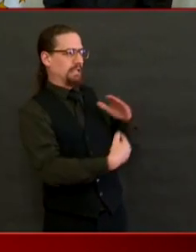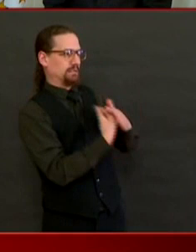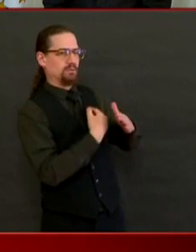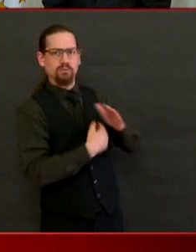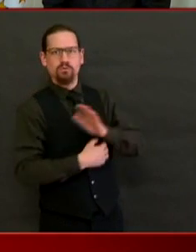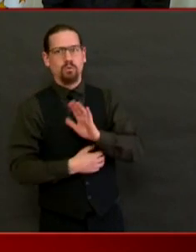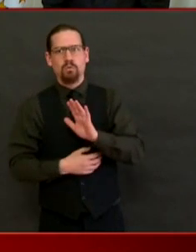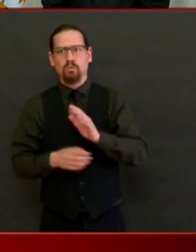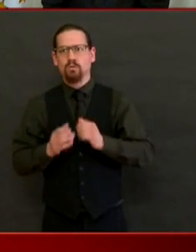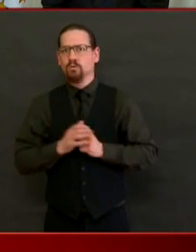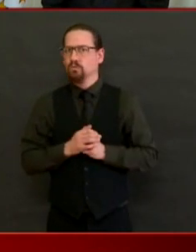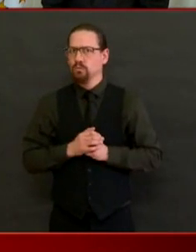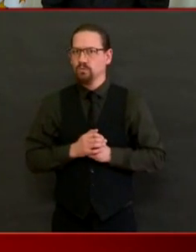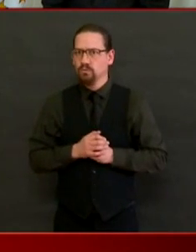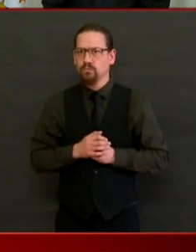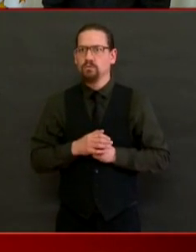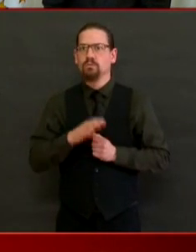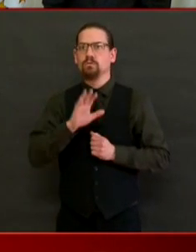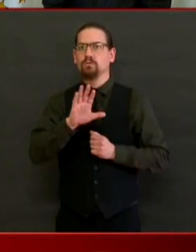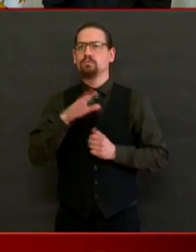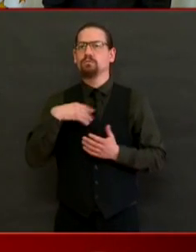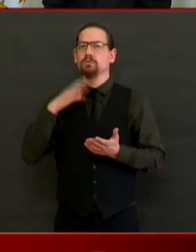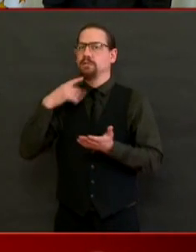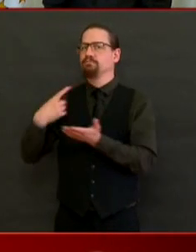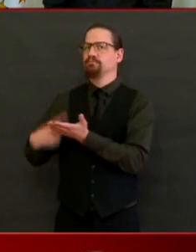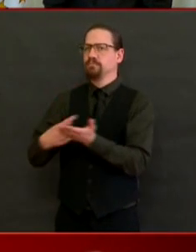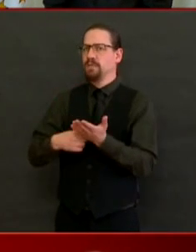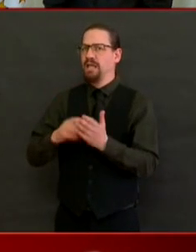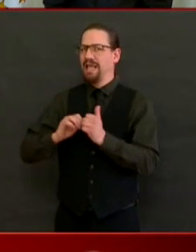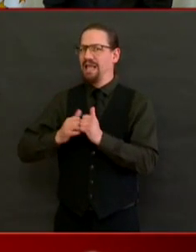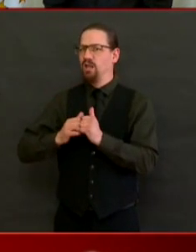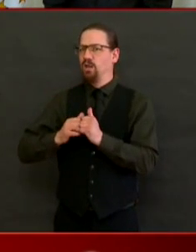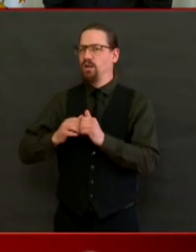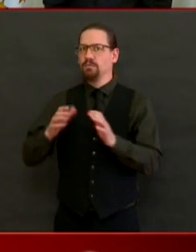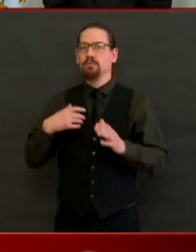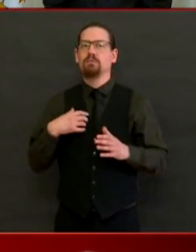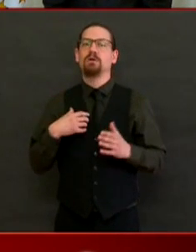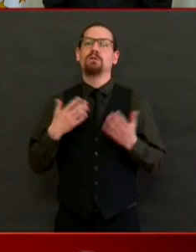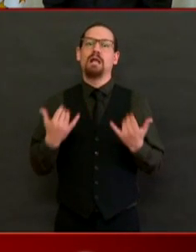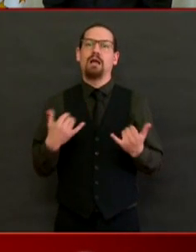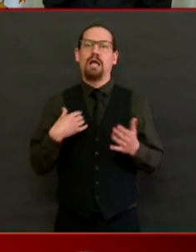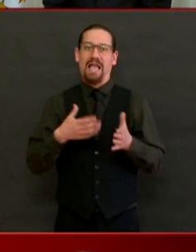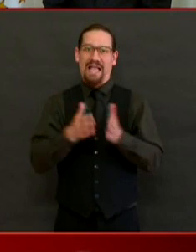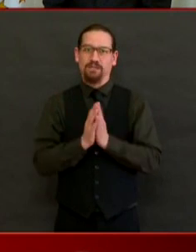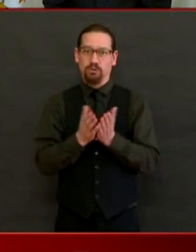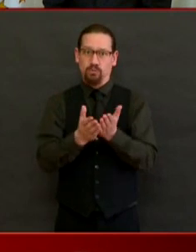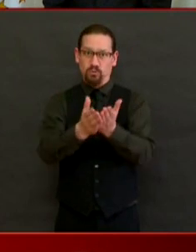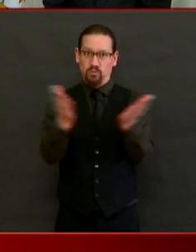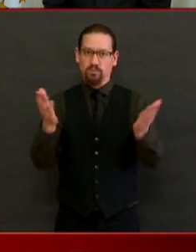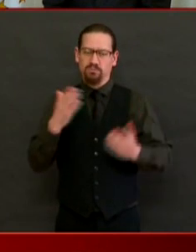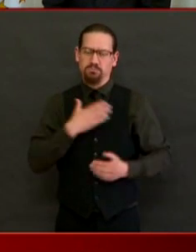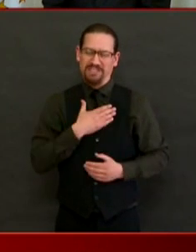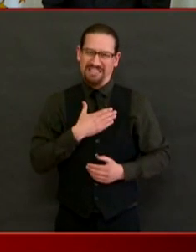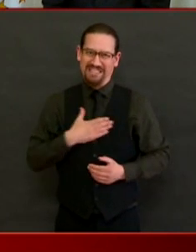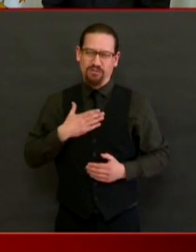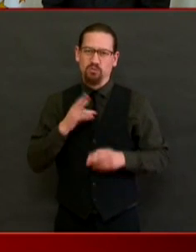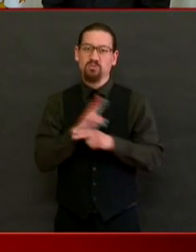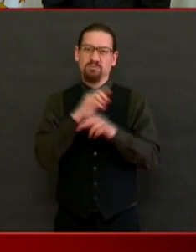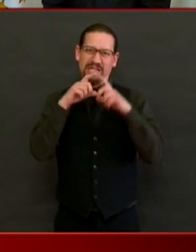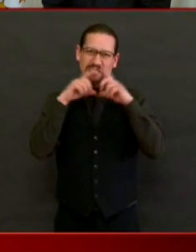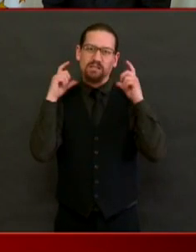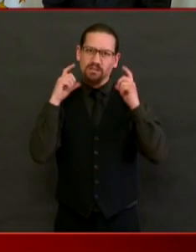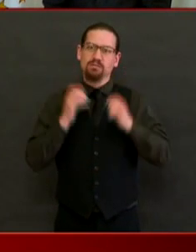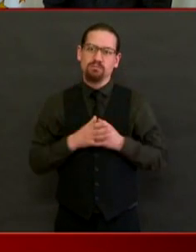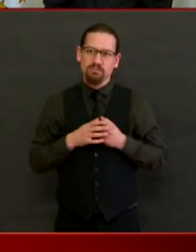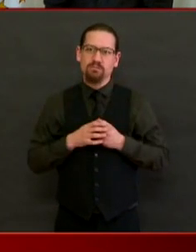that, I'm asking customers shouldn't be doing that. Customers should be using a cloth face mask. It could be a